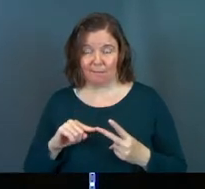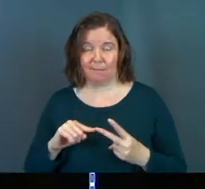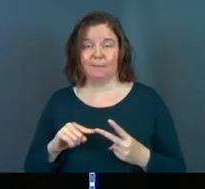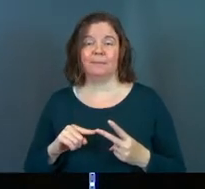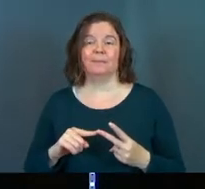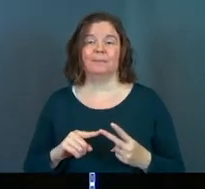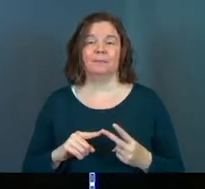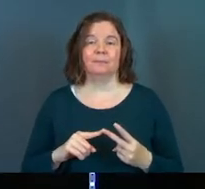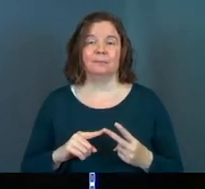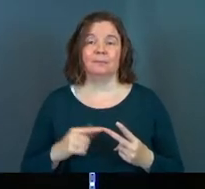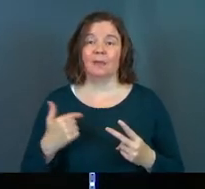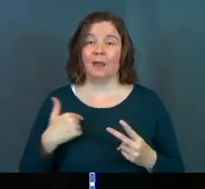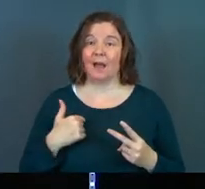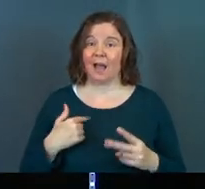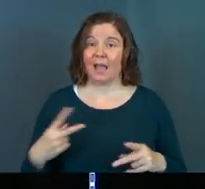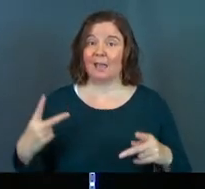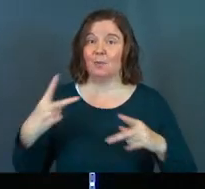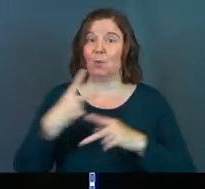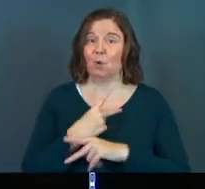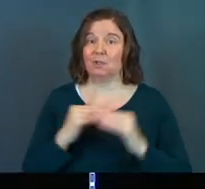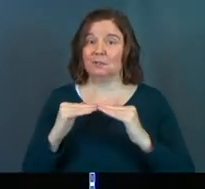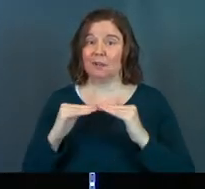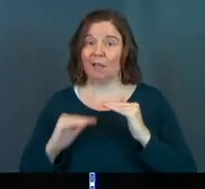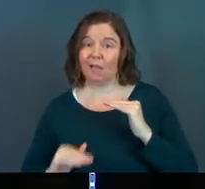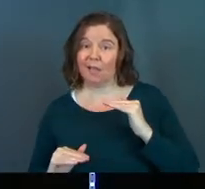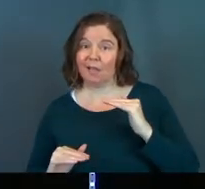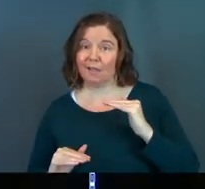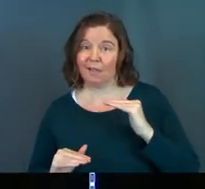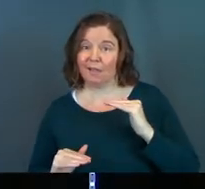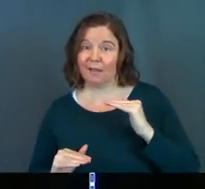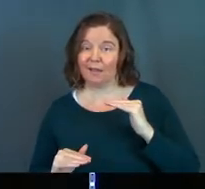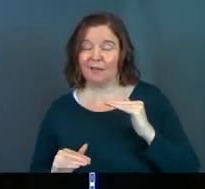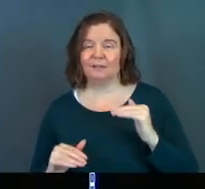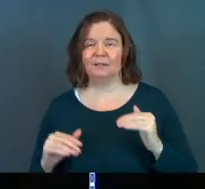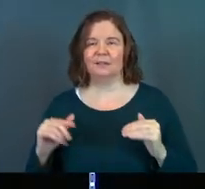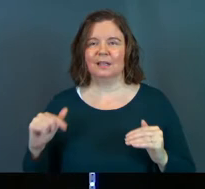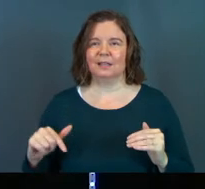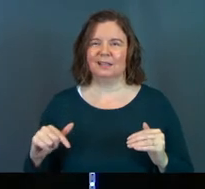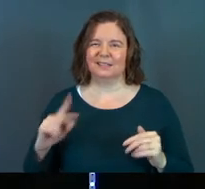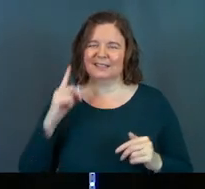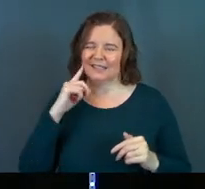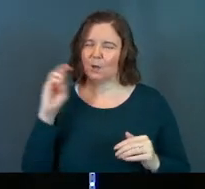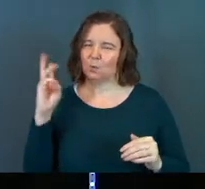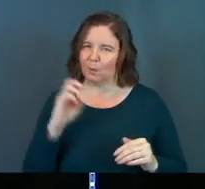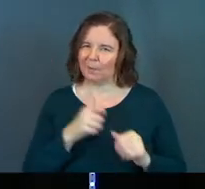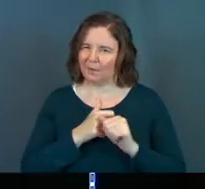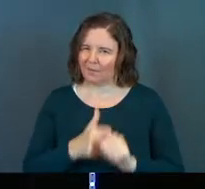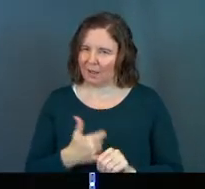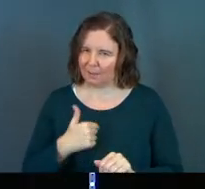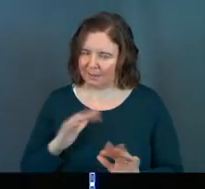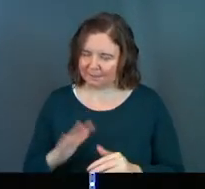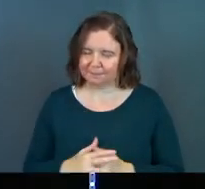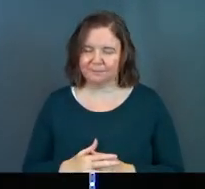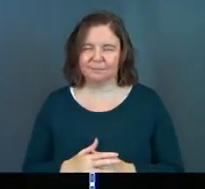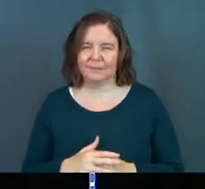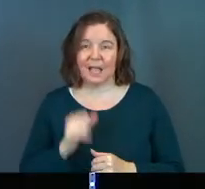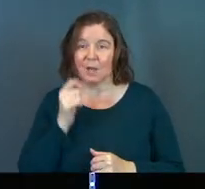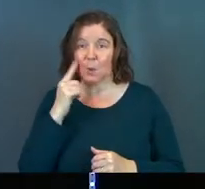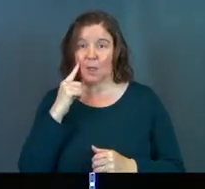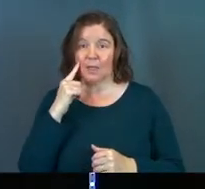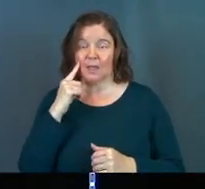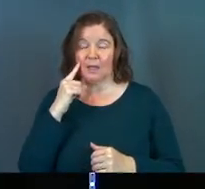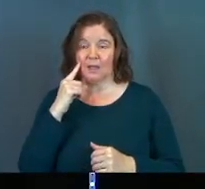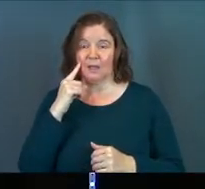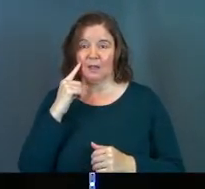Lie number two is I am worse than. Okay, this sounds weird, but stick with me, okay? I don't